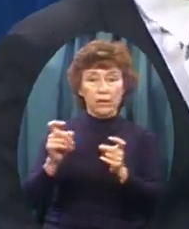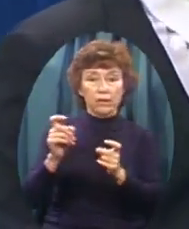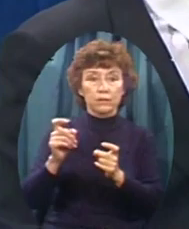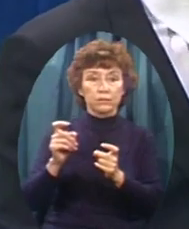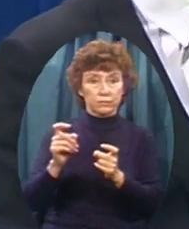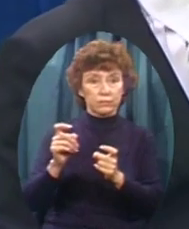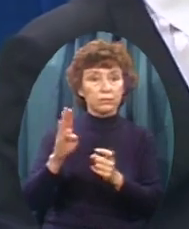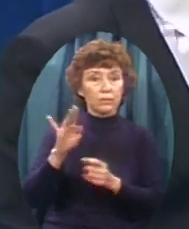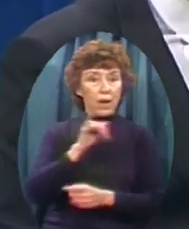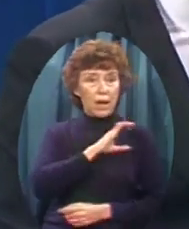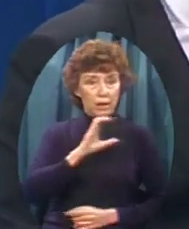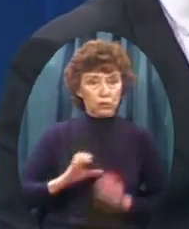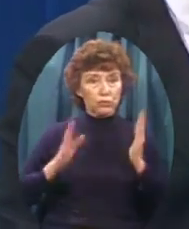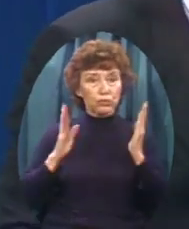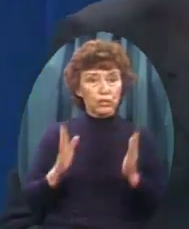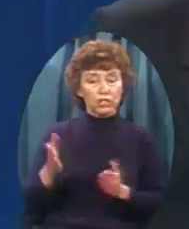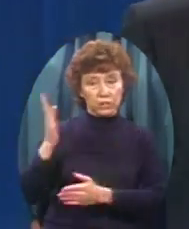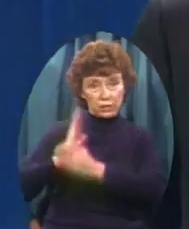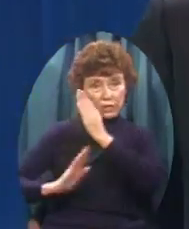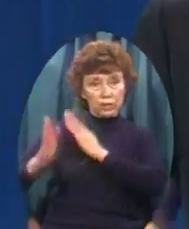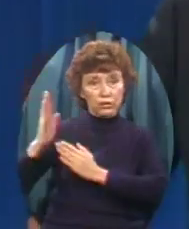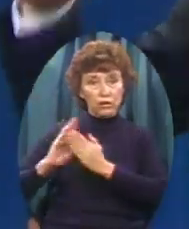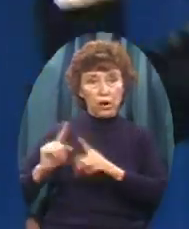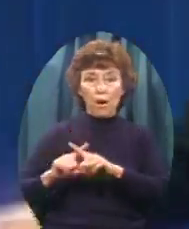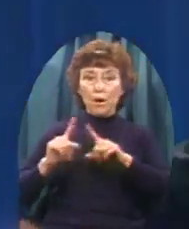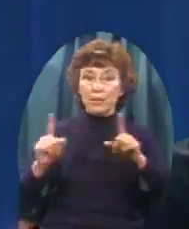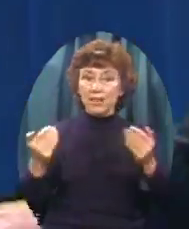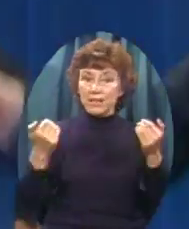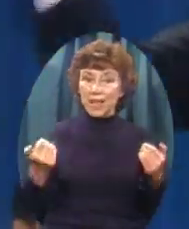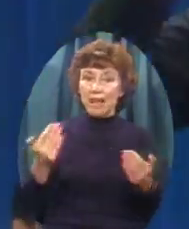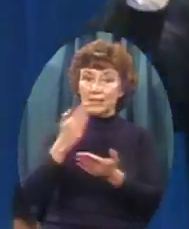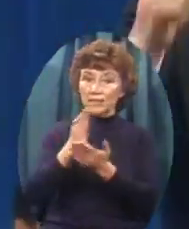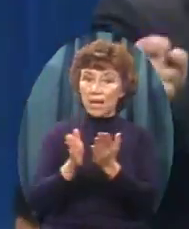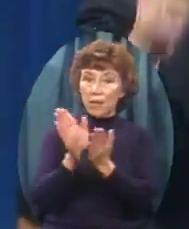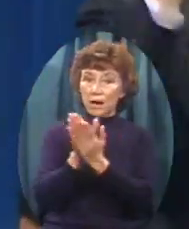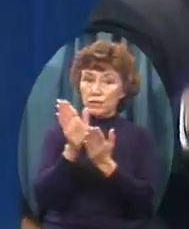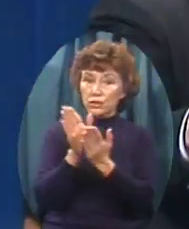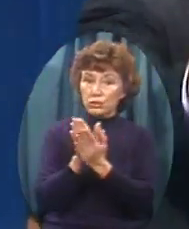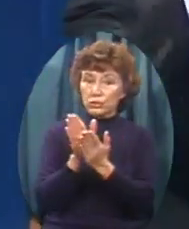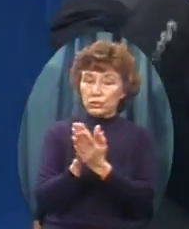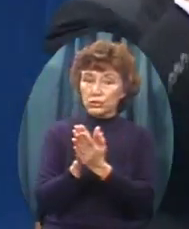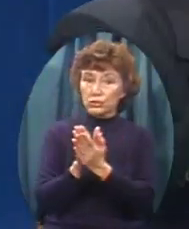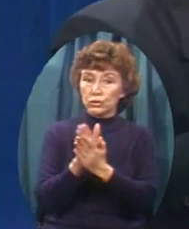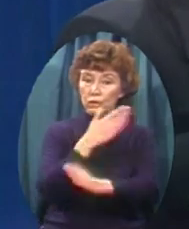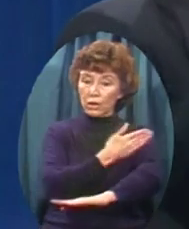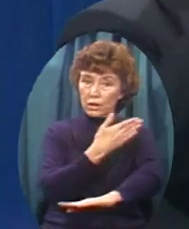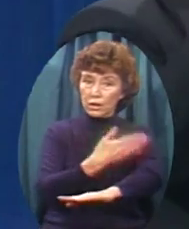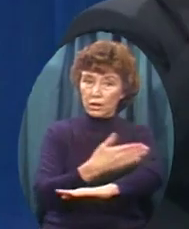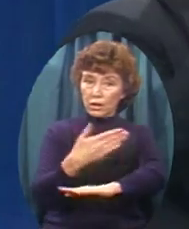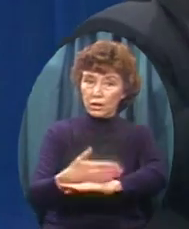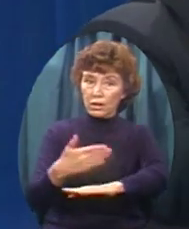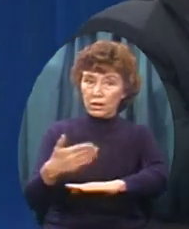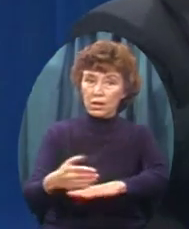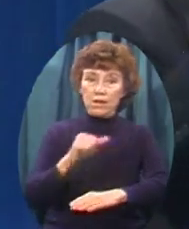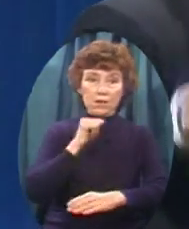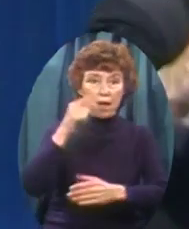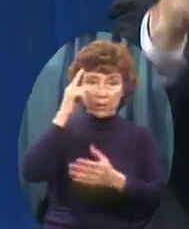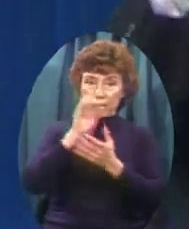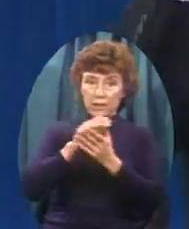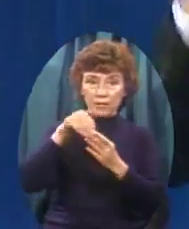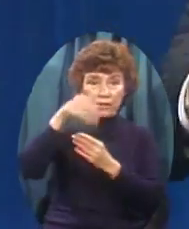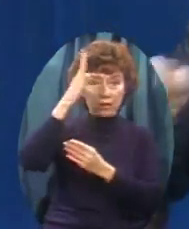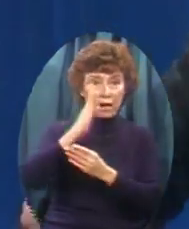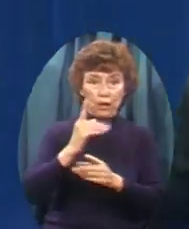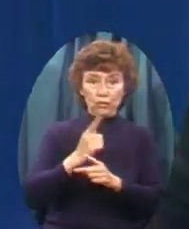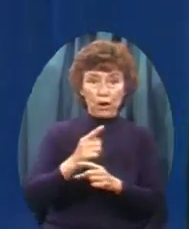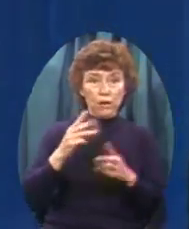liberal Even socialist And Marxist In some areas And God's money Is supporting something Opposite to the philosophy Of the people